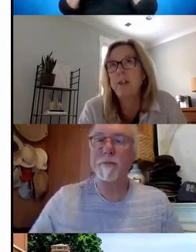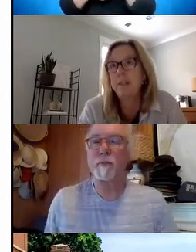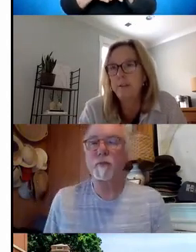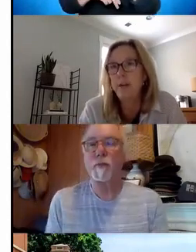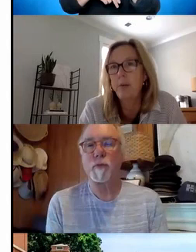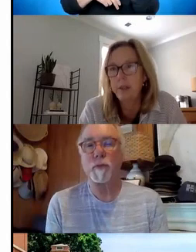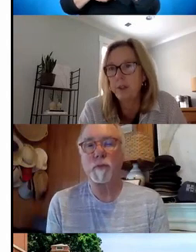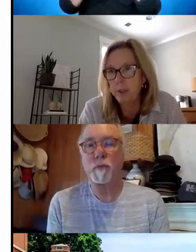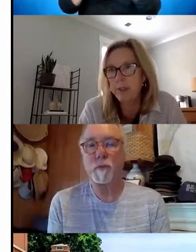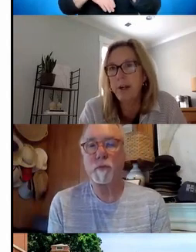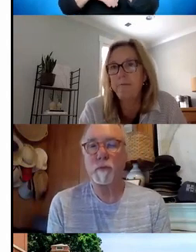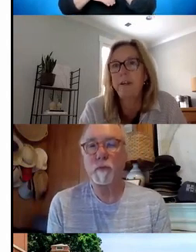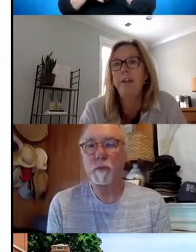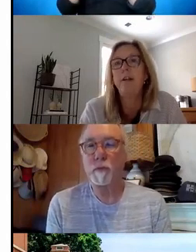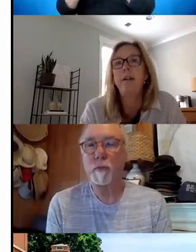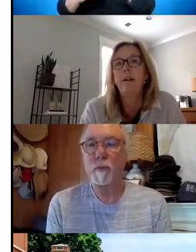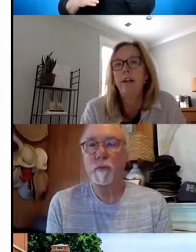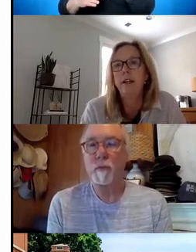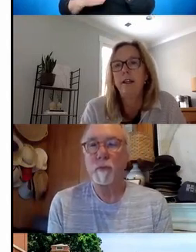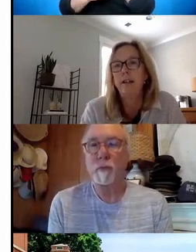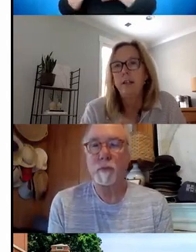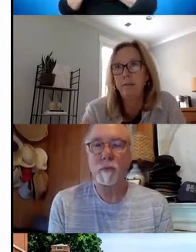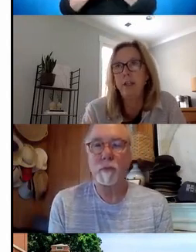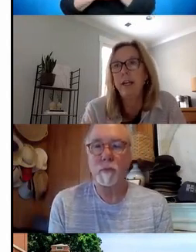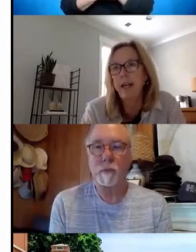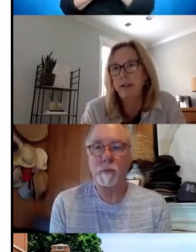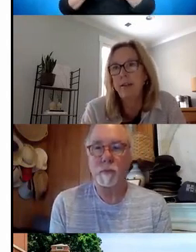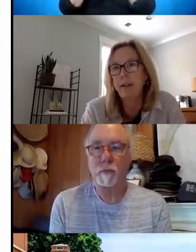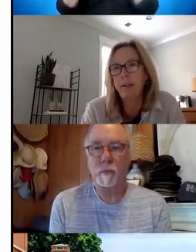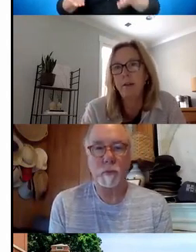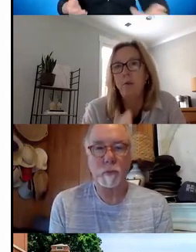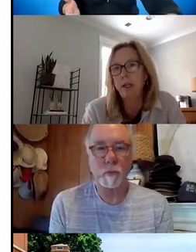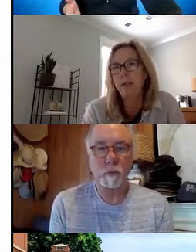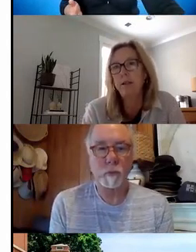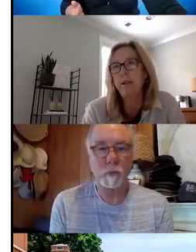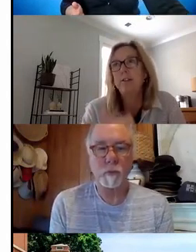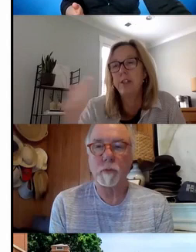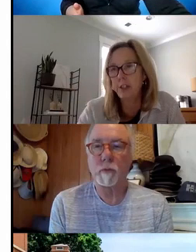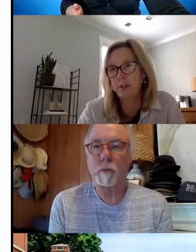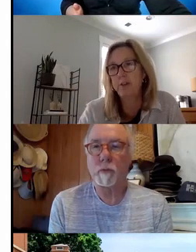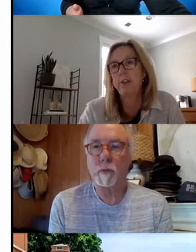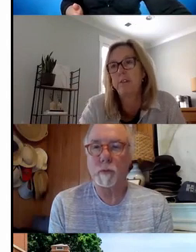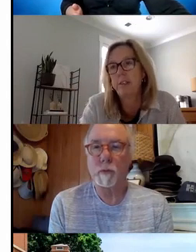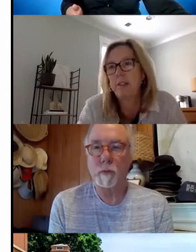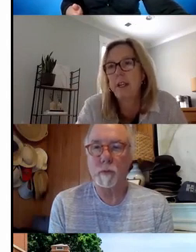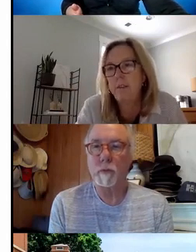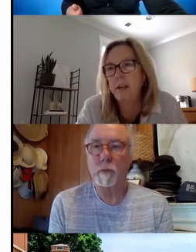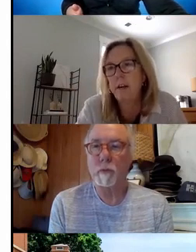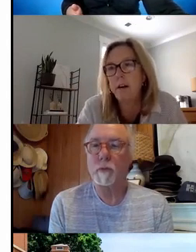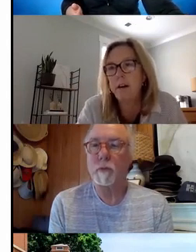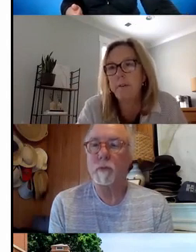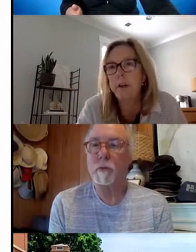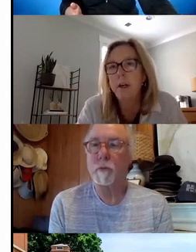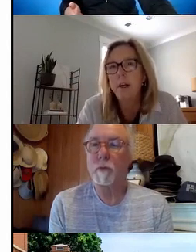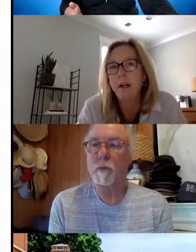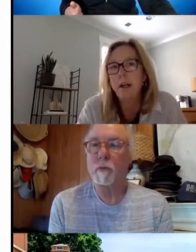to identify what the school is offering. And given that then what additional services can VR